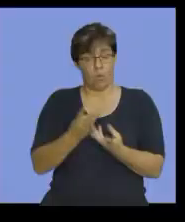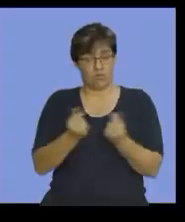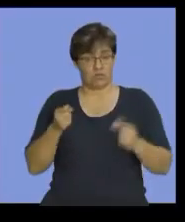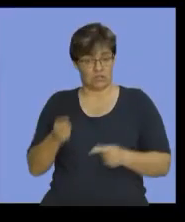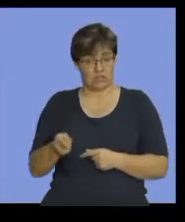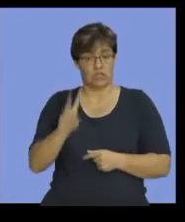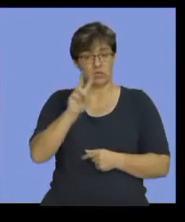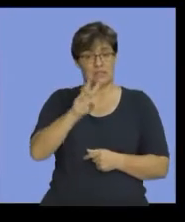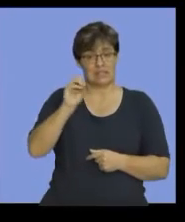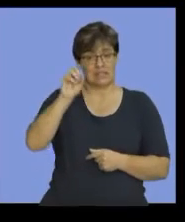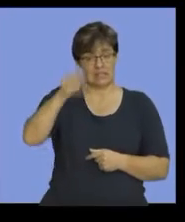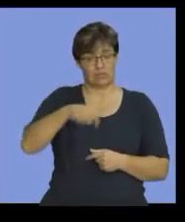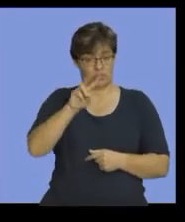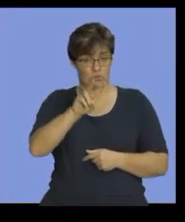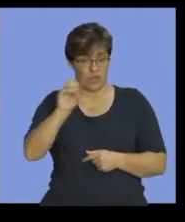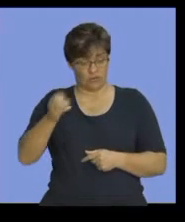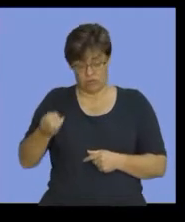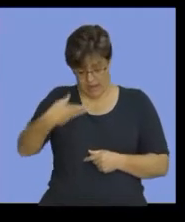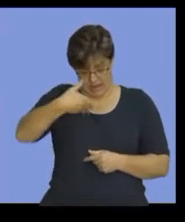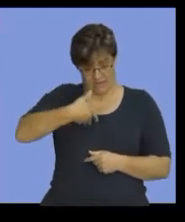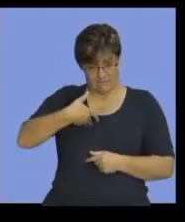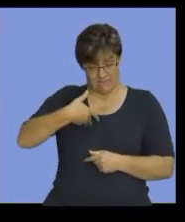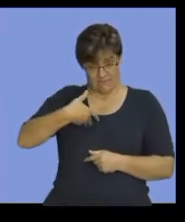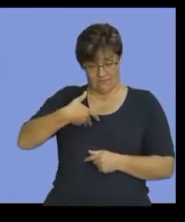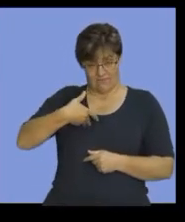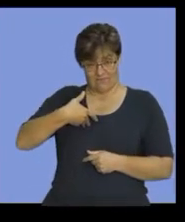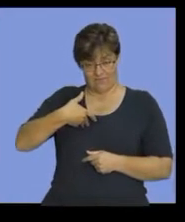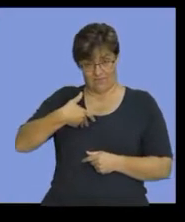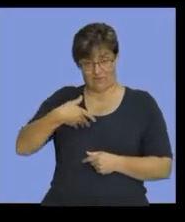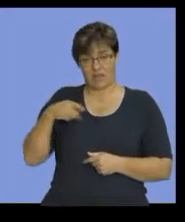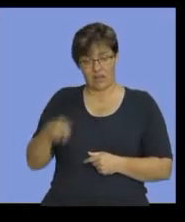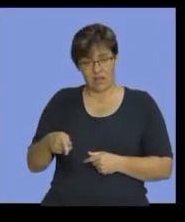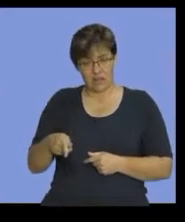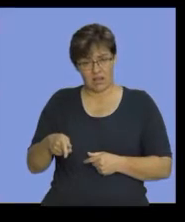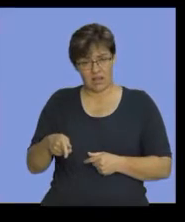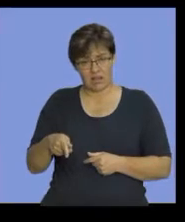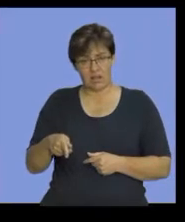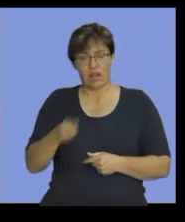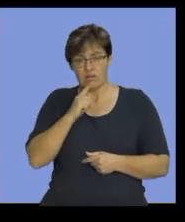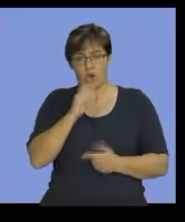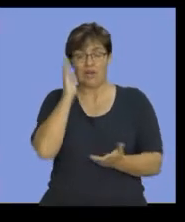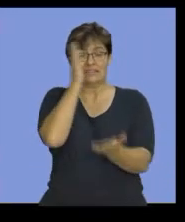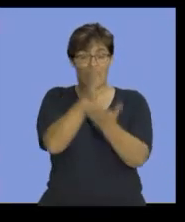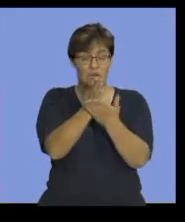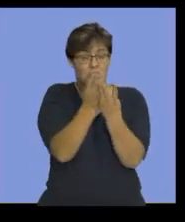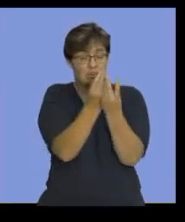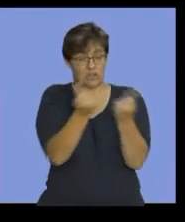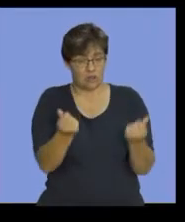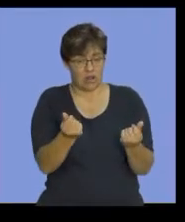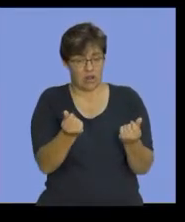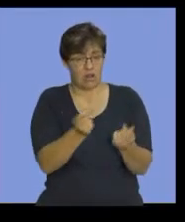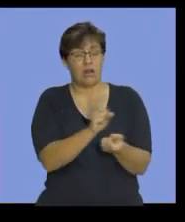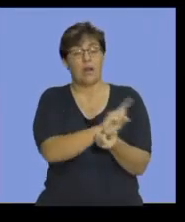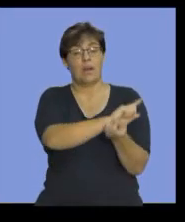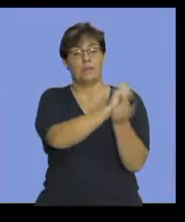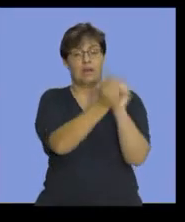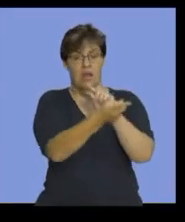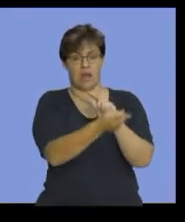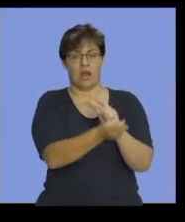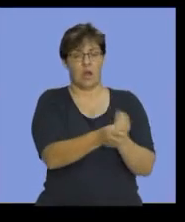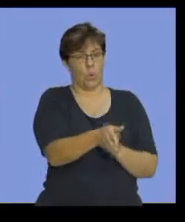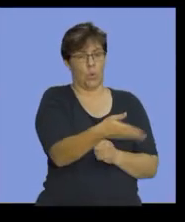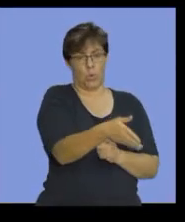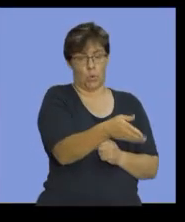20,200, this one here. If you are given that one, then the direct materials becomes your missing